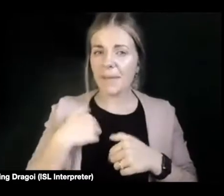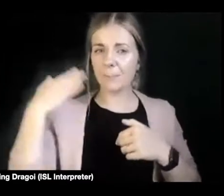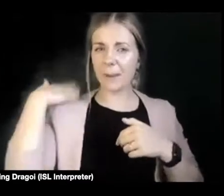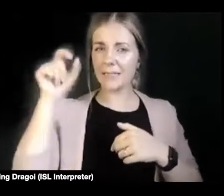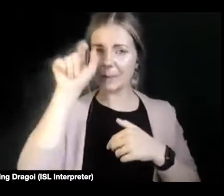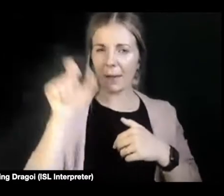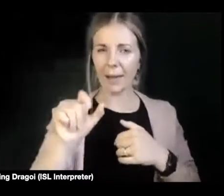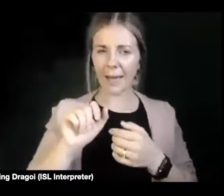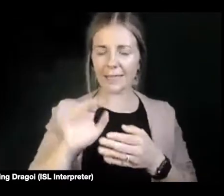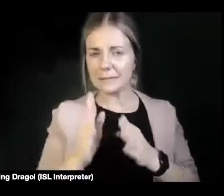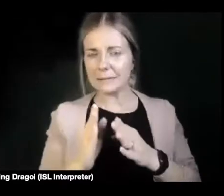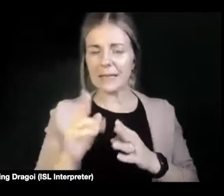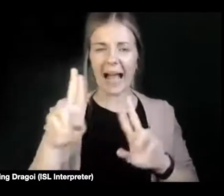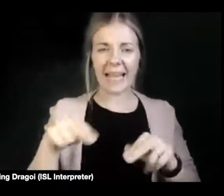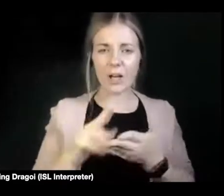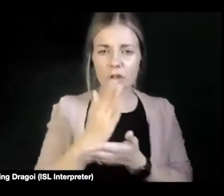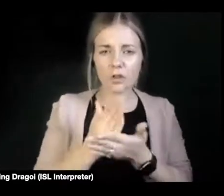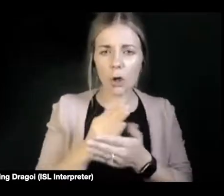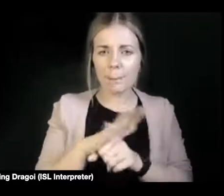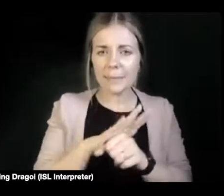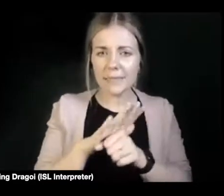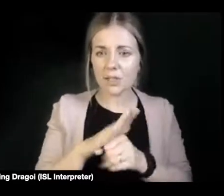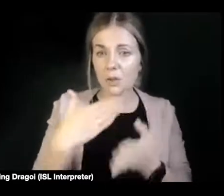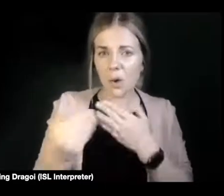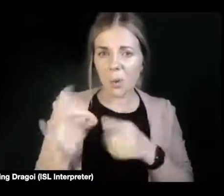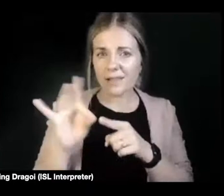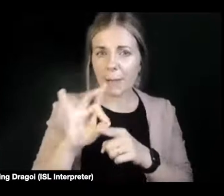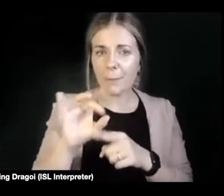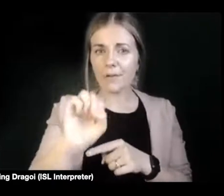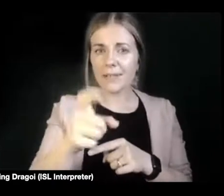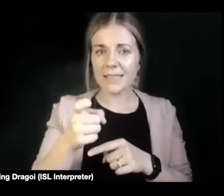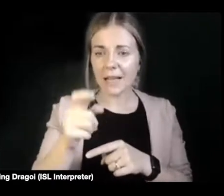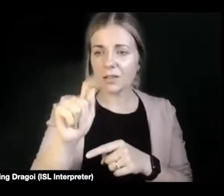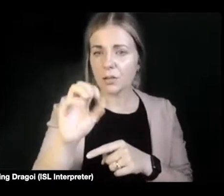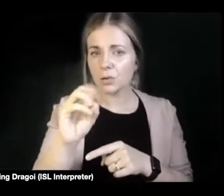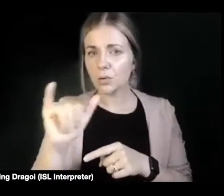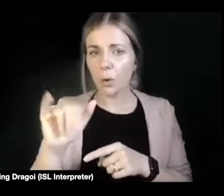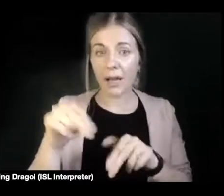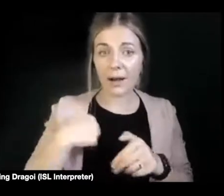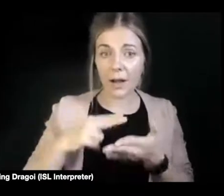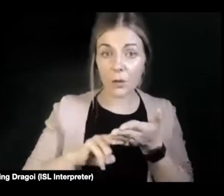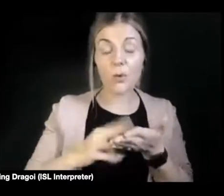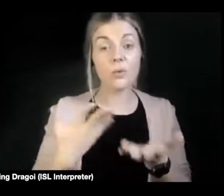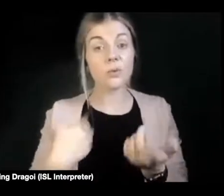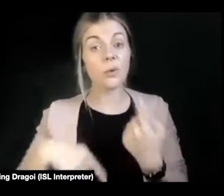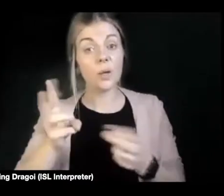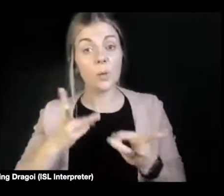So what we do is we work with professionals, occupational therapists, counsellors,